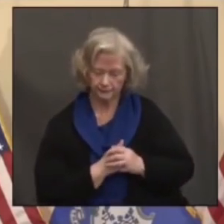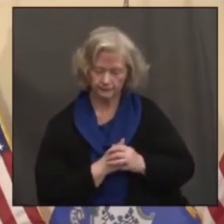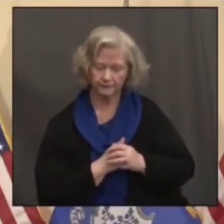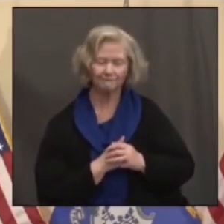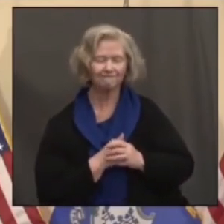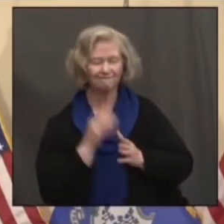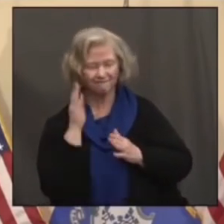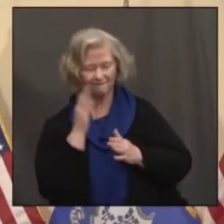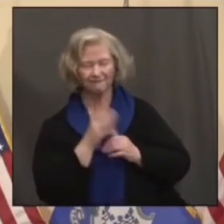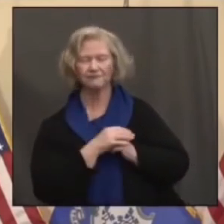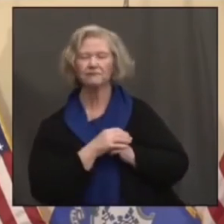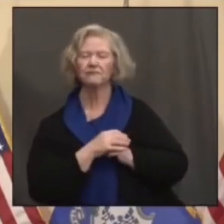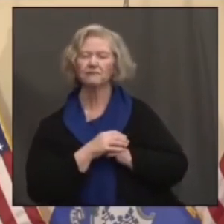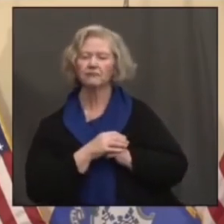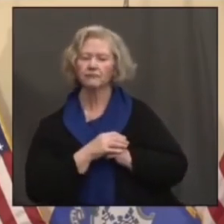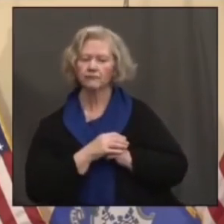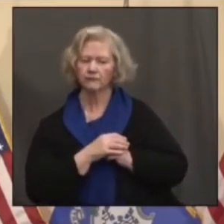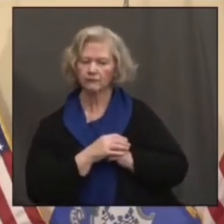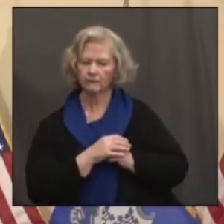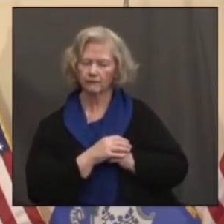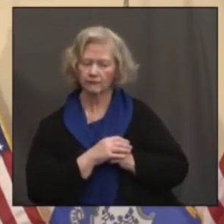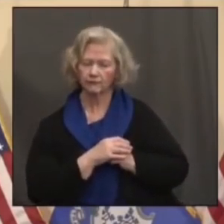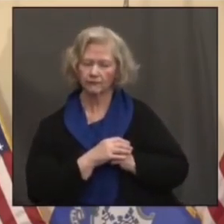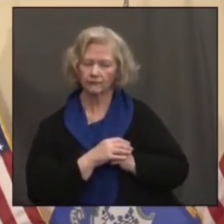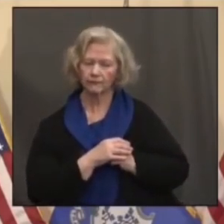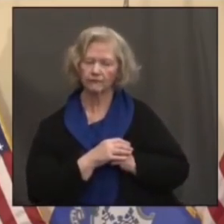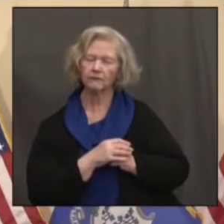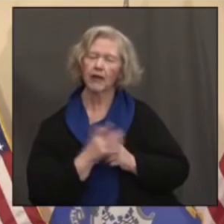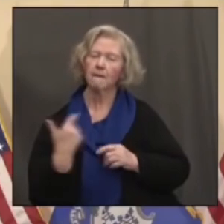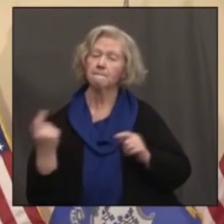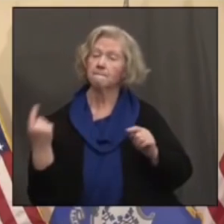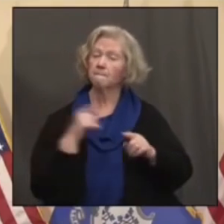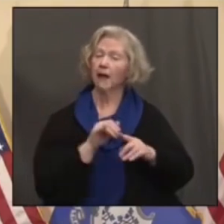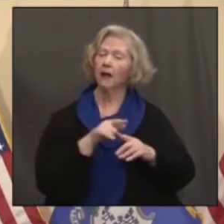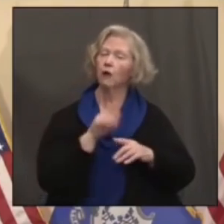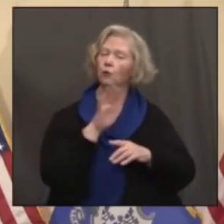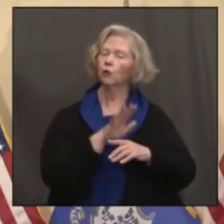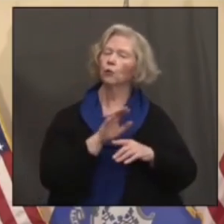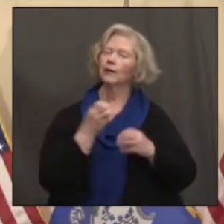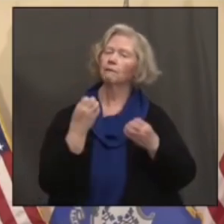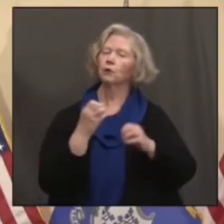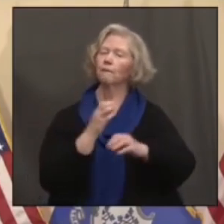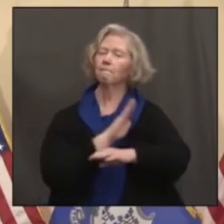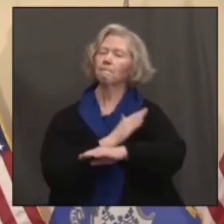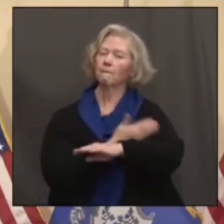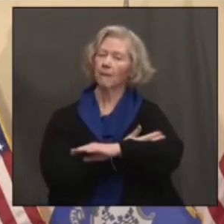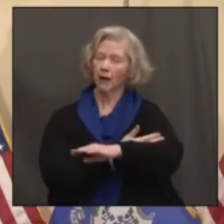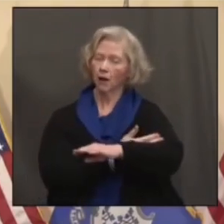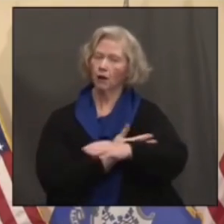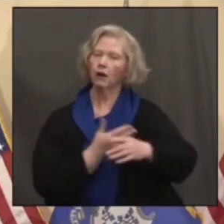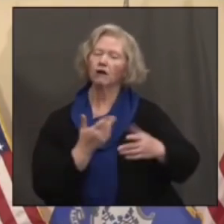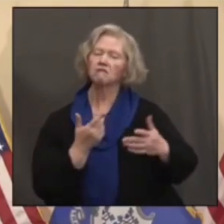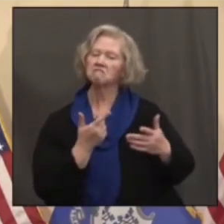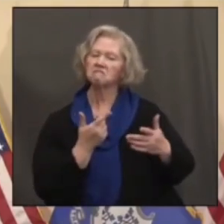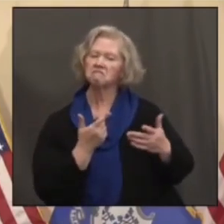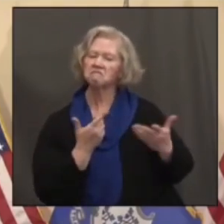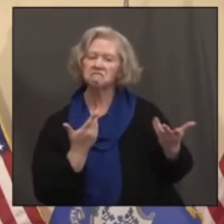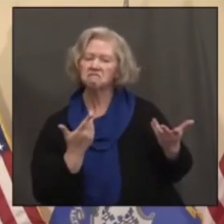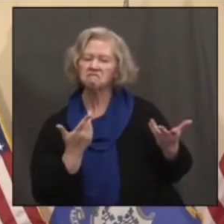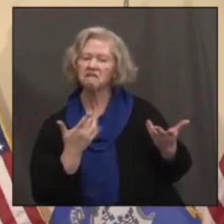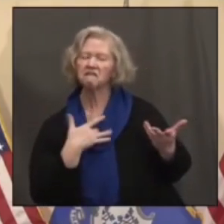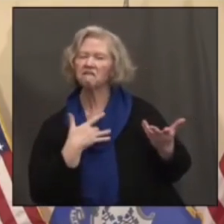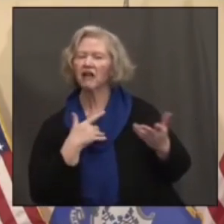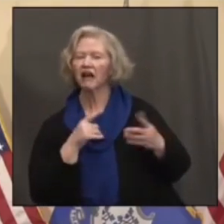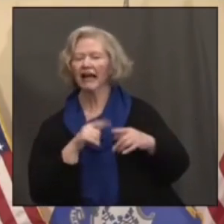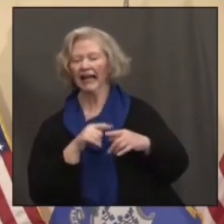Hi, Governor. Following up on the emergency powers question. Do you have a little more of an exact date for when you want them to be extended to?